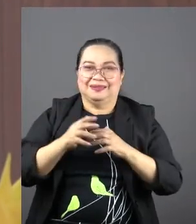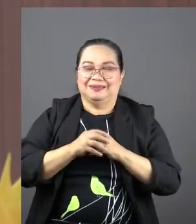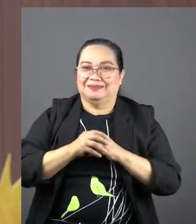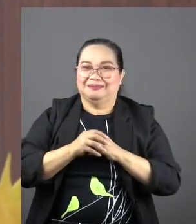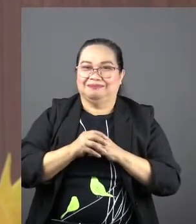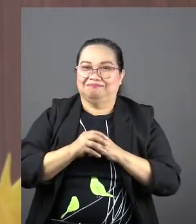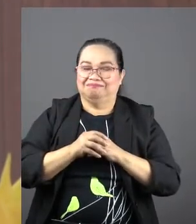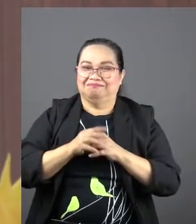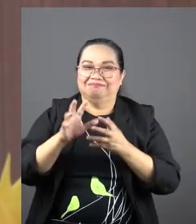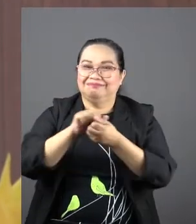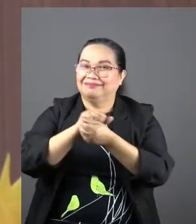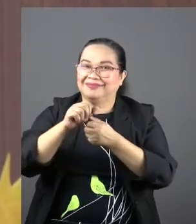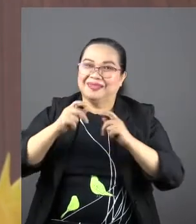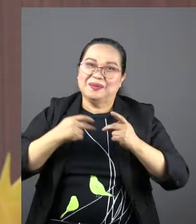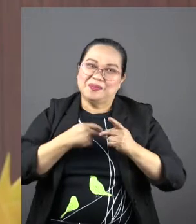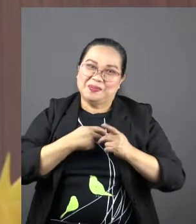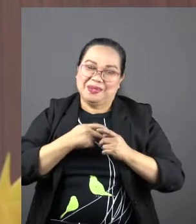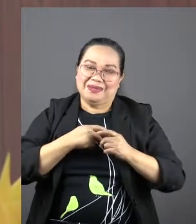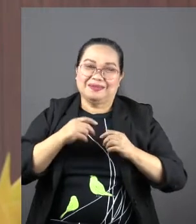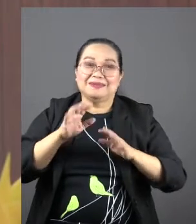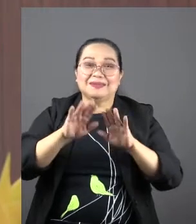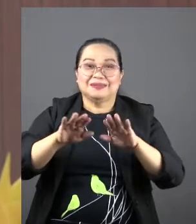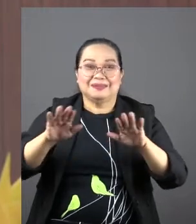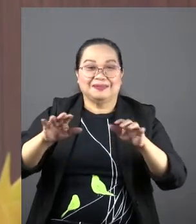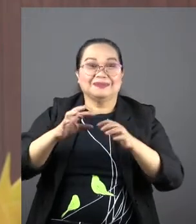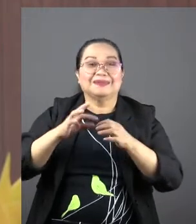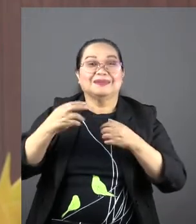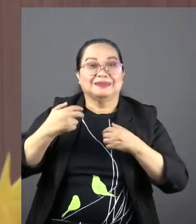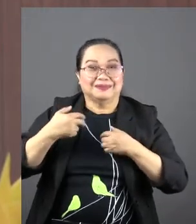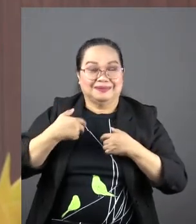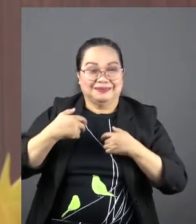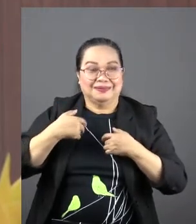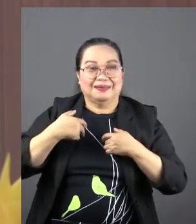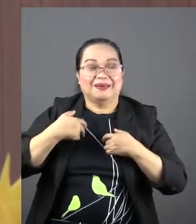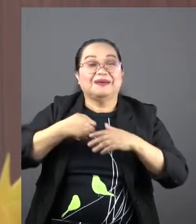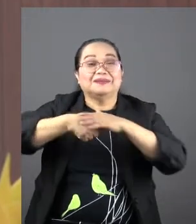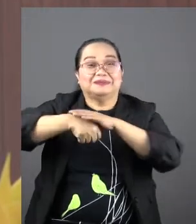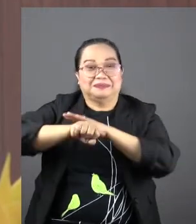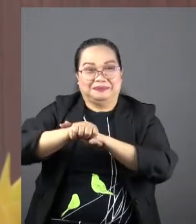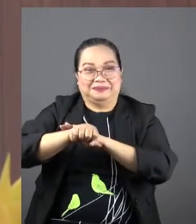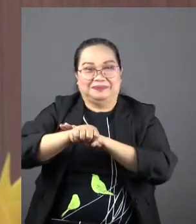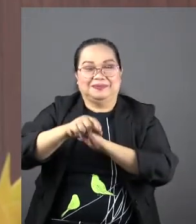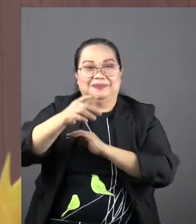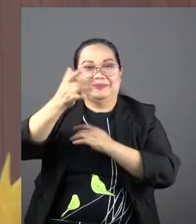trivializing the pain of mothers who are born with children who have congenital problems,